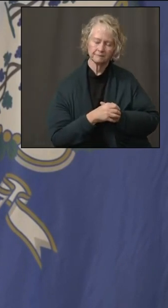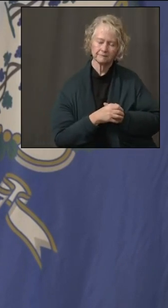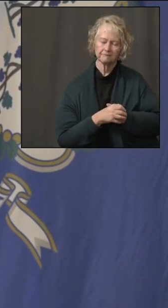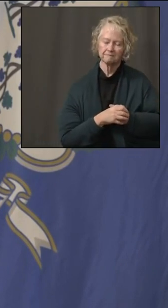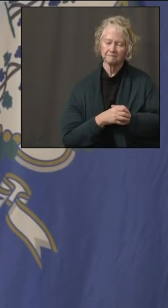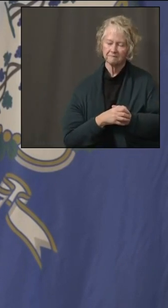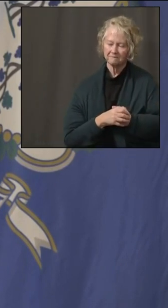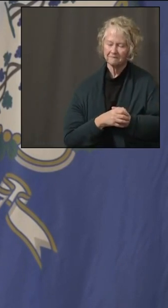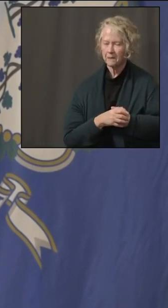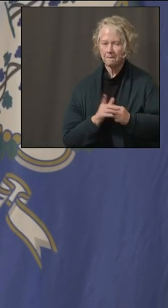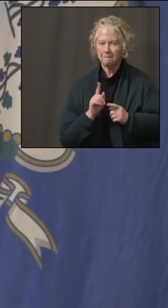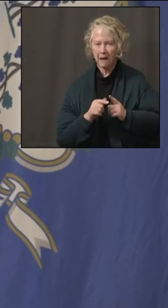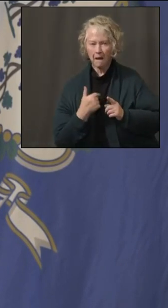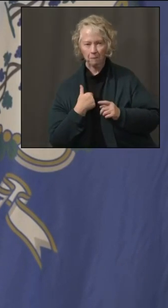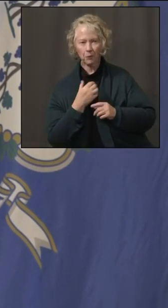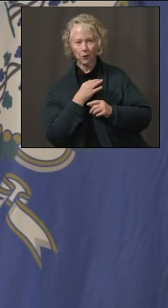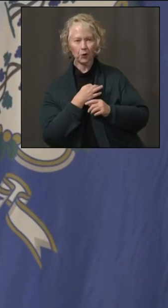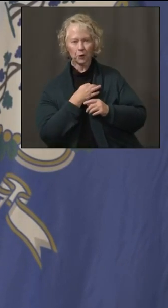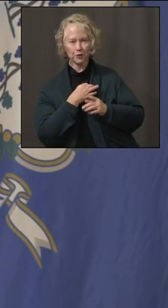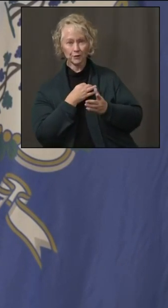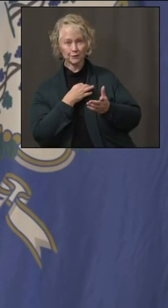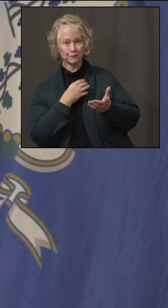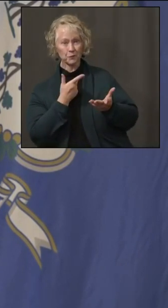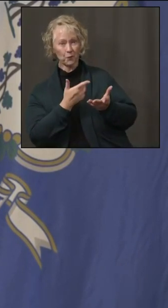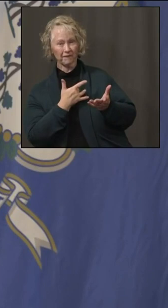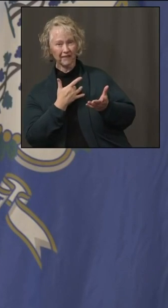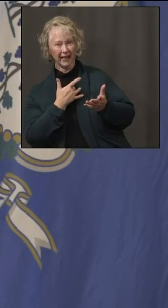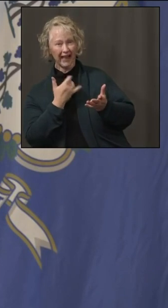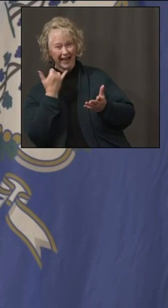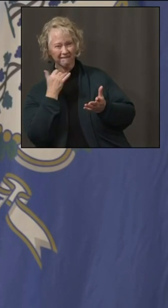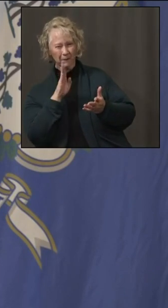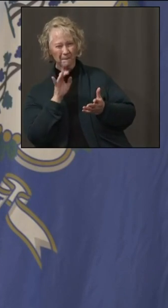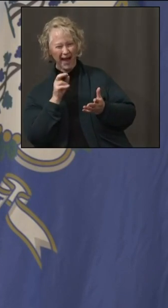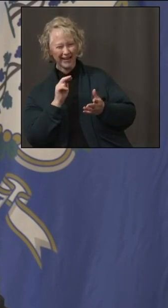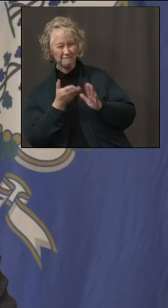Yeah, I was going for your reaction on Biden becoming president, potentially.